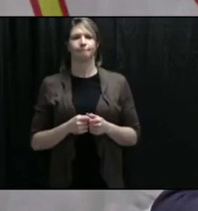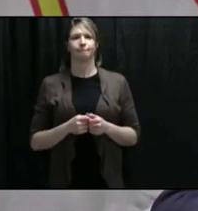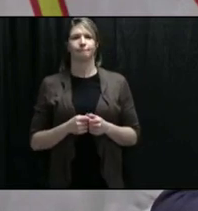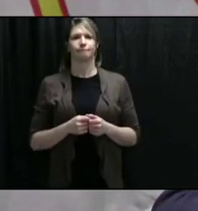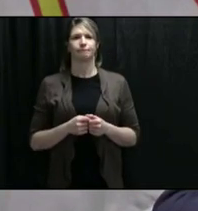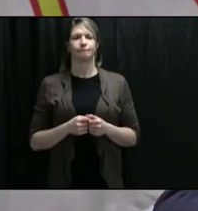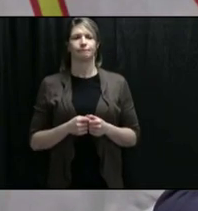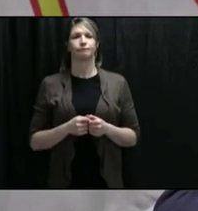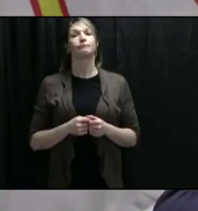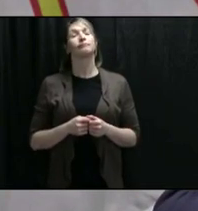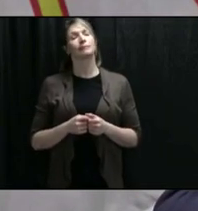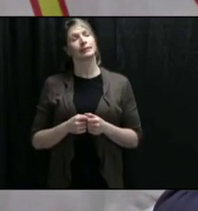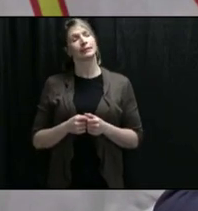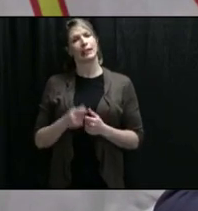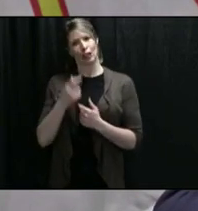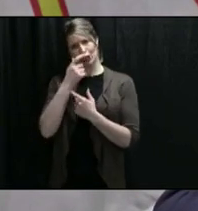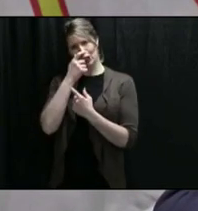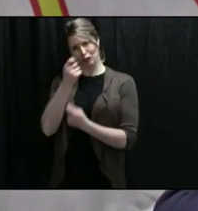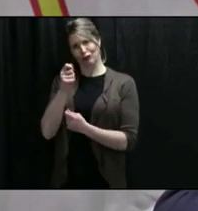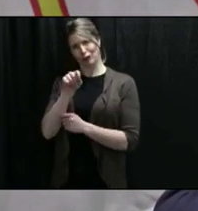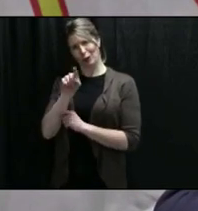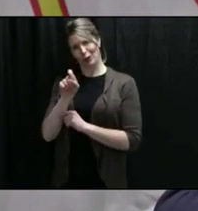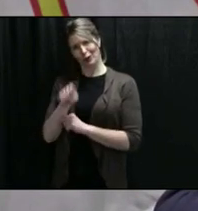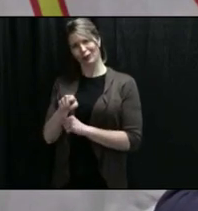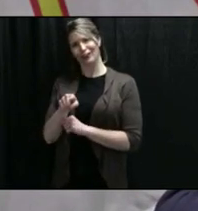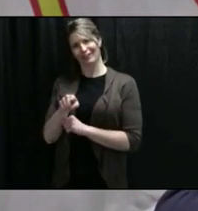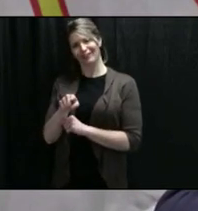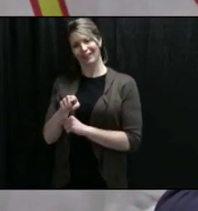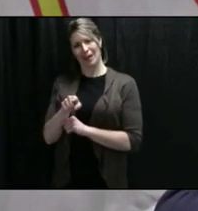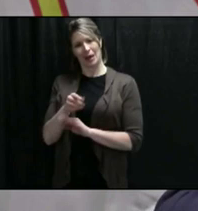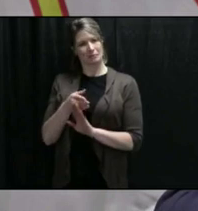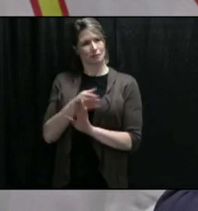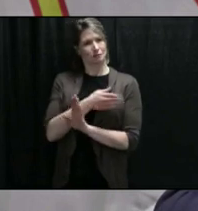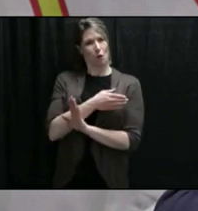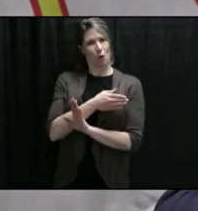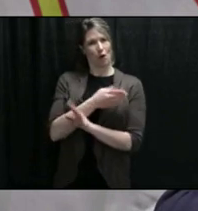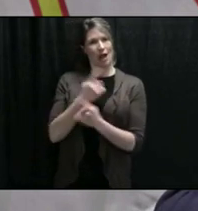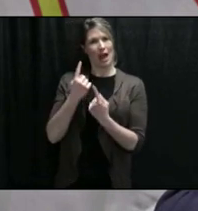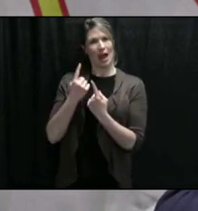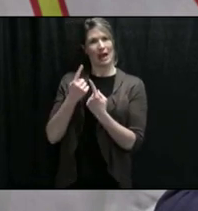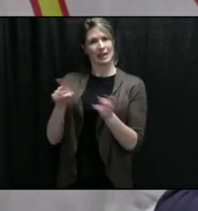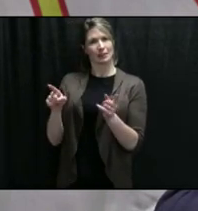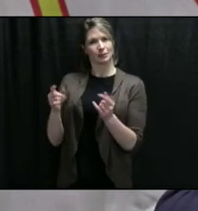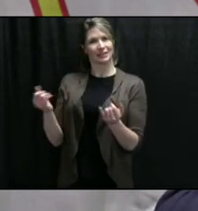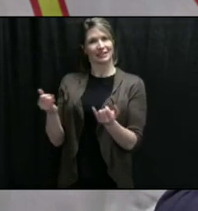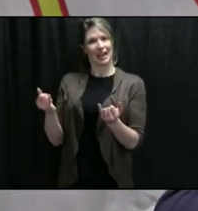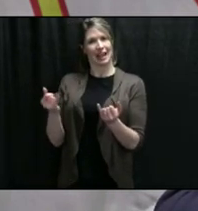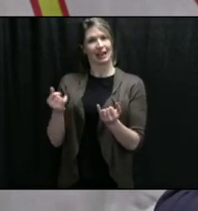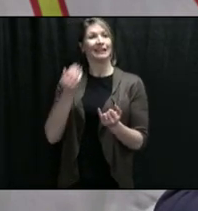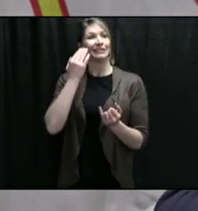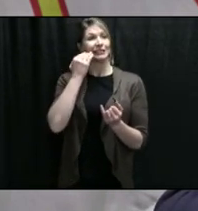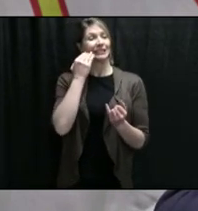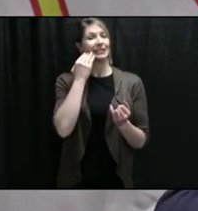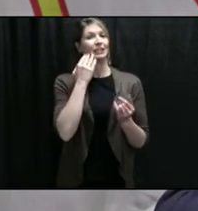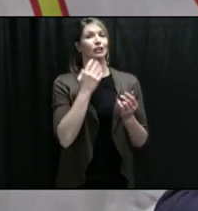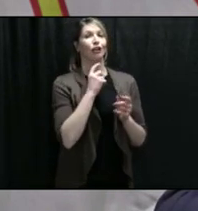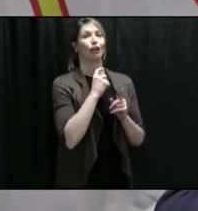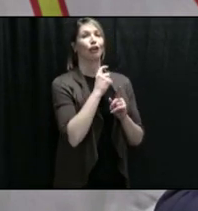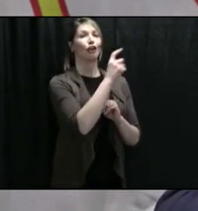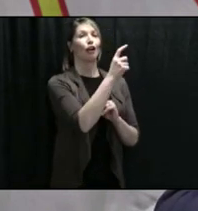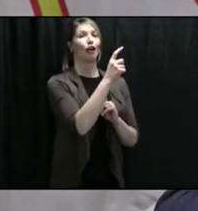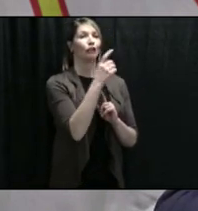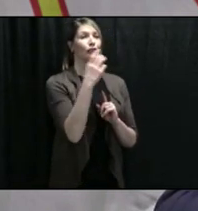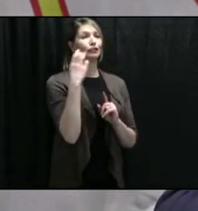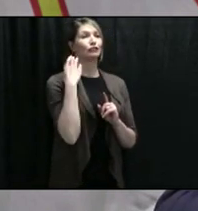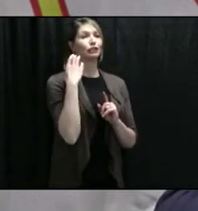interesting you to ask that question today because just prior to coming here, I had a chat with Chief Macelle Joe on